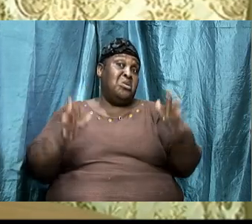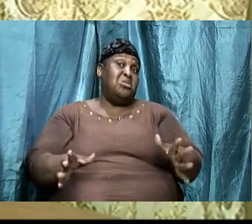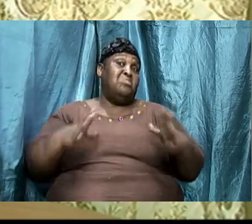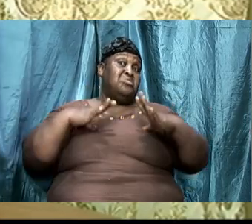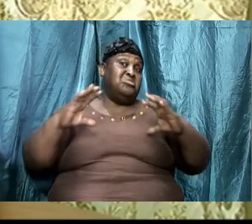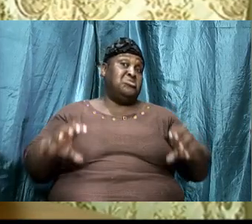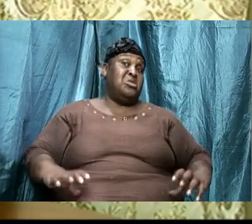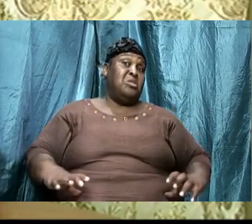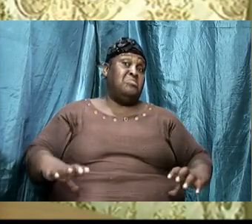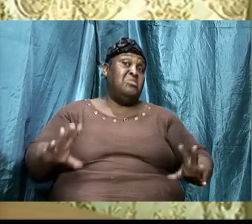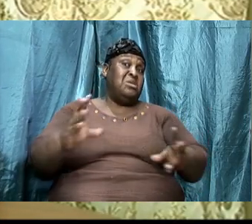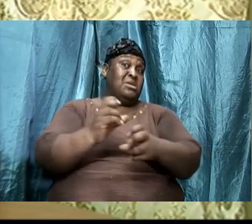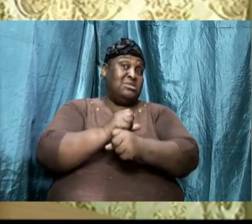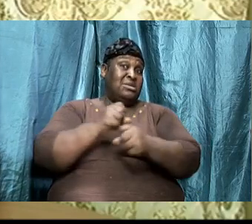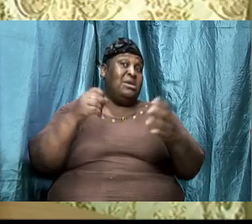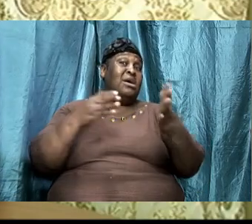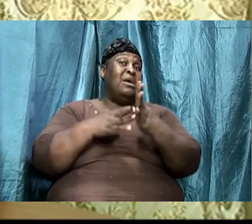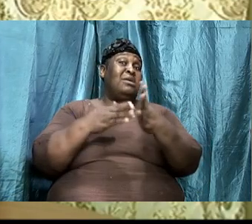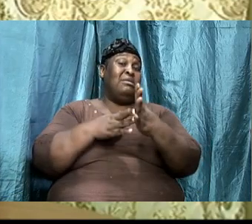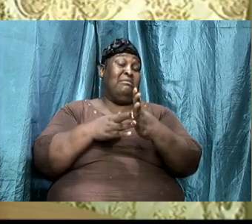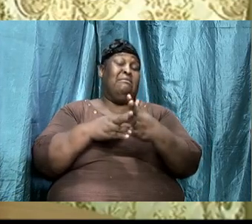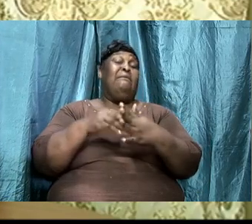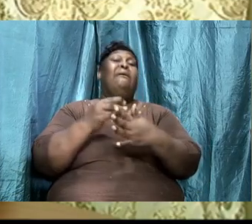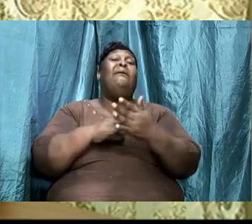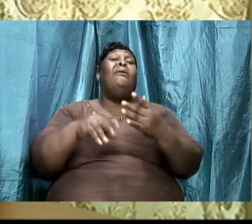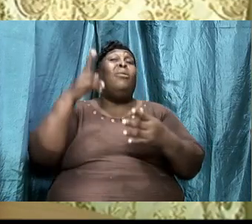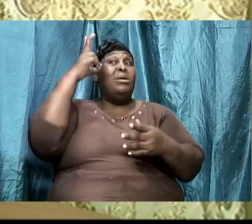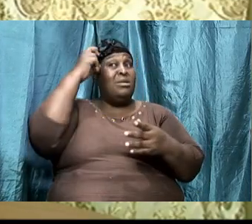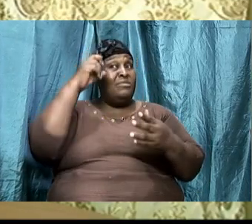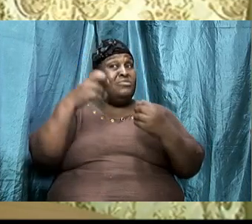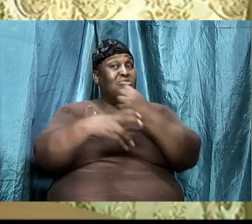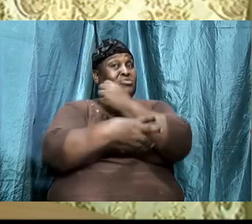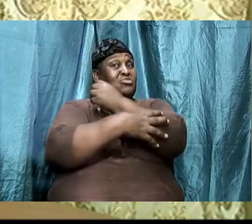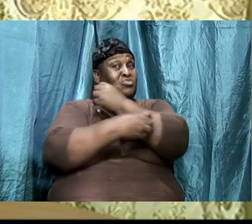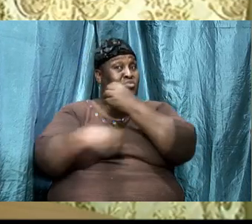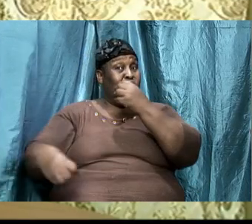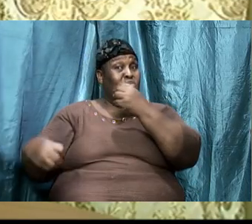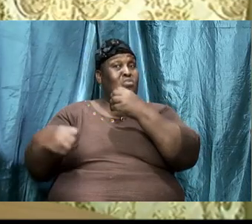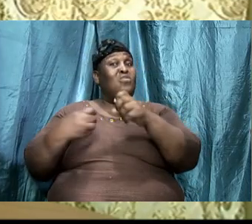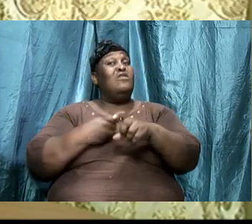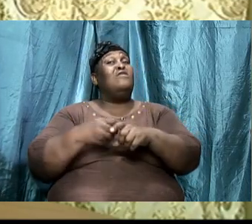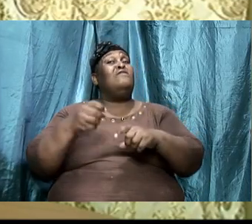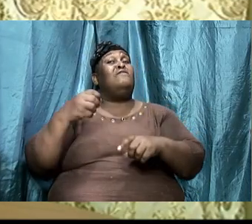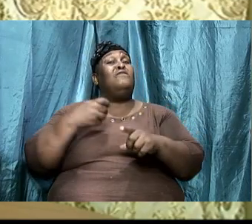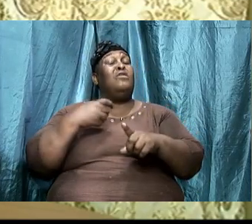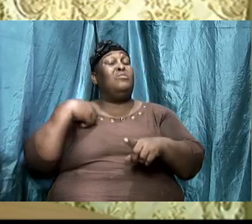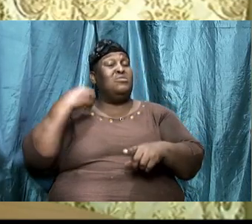have this, I'm 19 and we sing the song and we run the aisles and we say, yes, we are going to the enemy's camp.